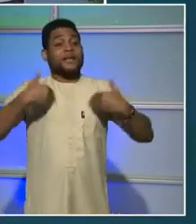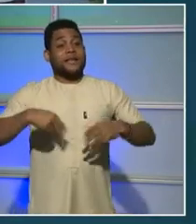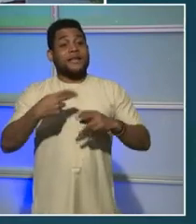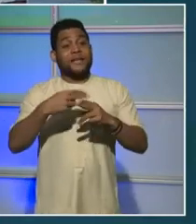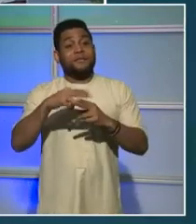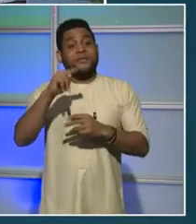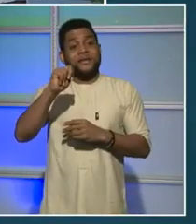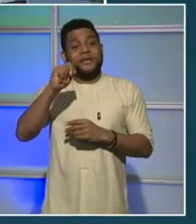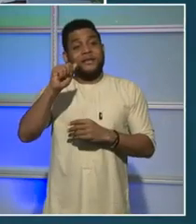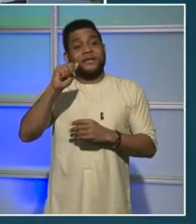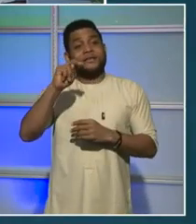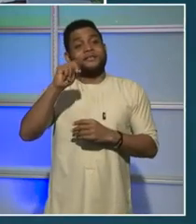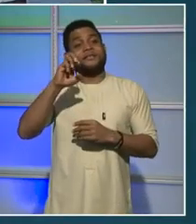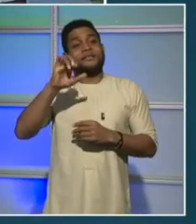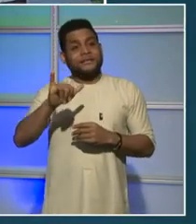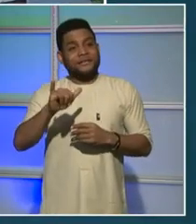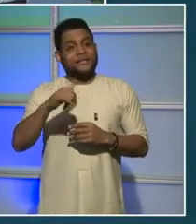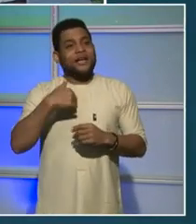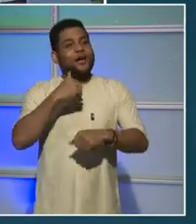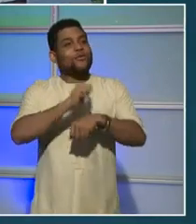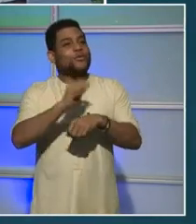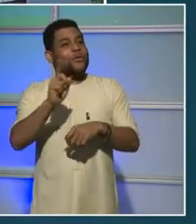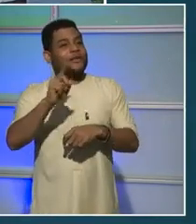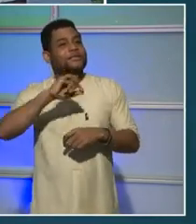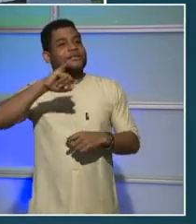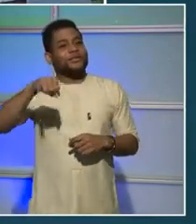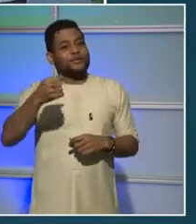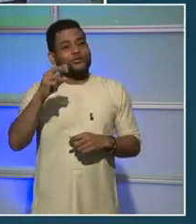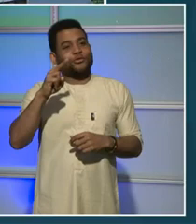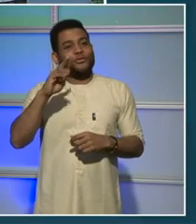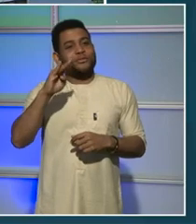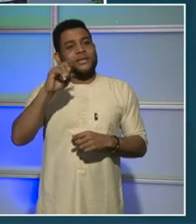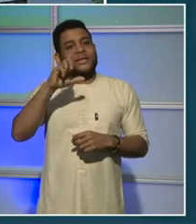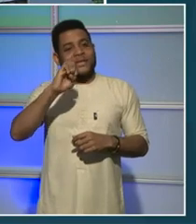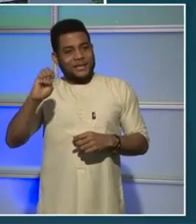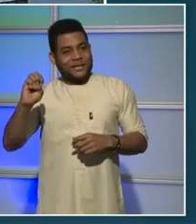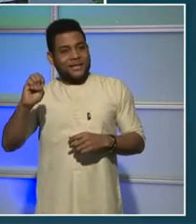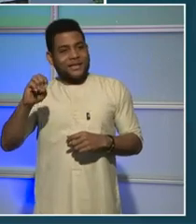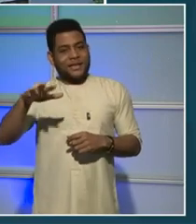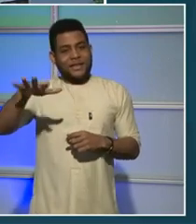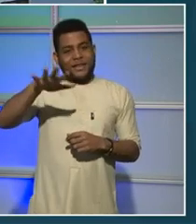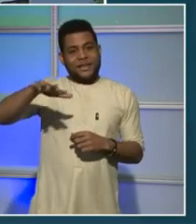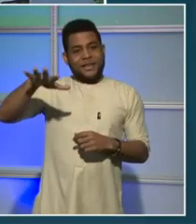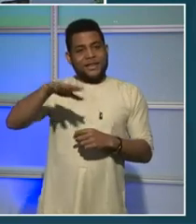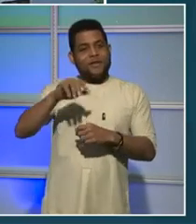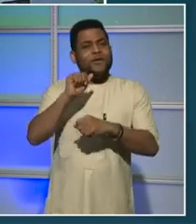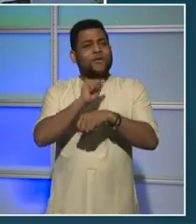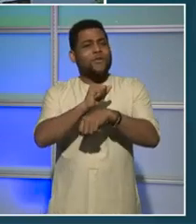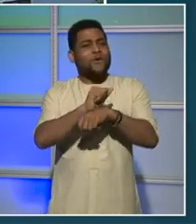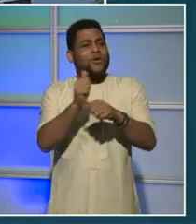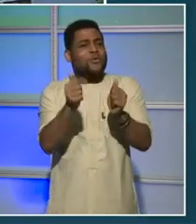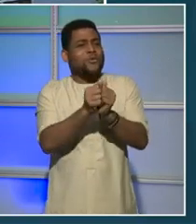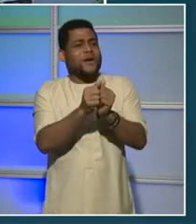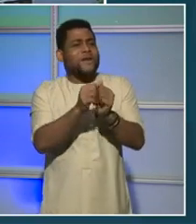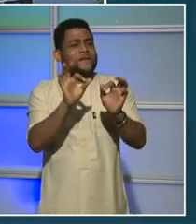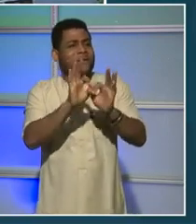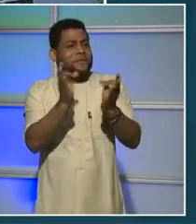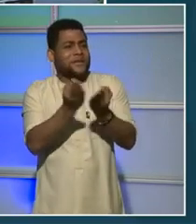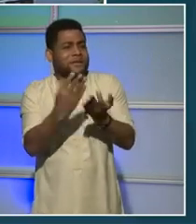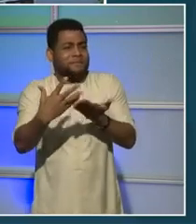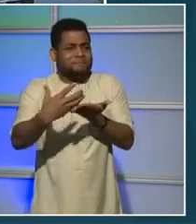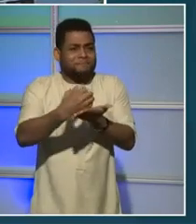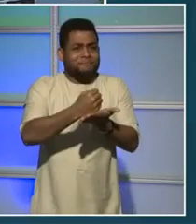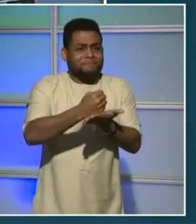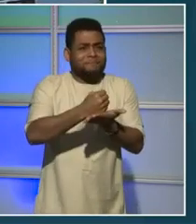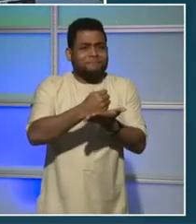Jubilee Jumpstart as a teacher, and I work with low-income families, and I have a question about housing. I would like to